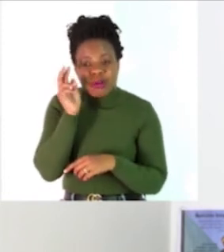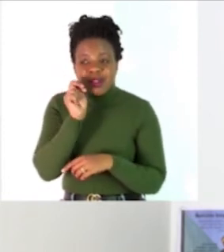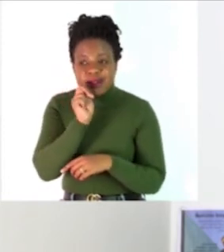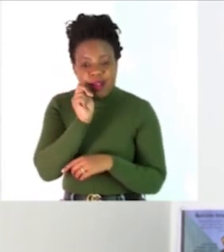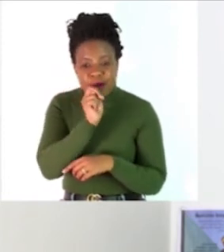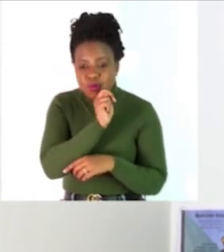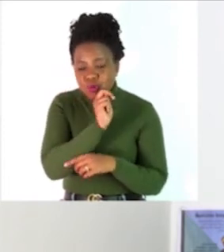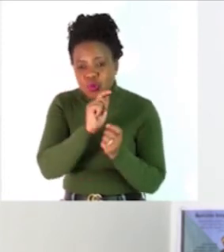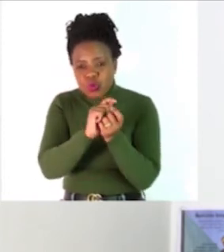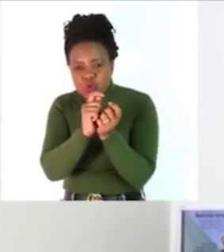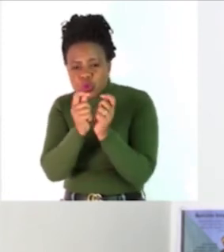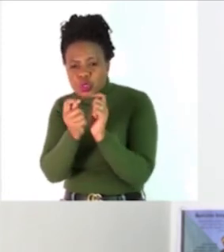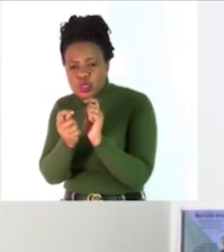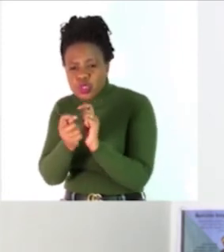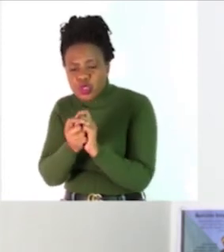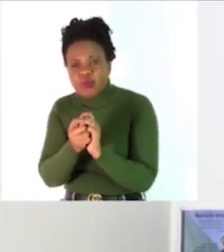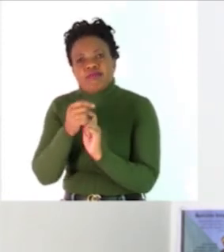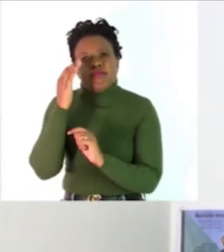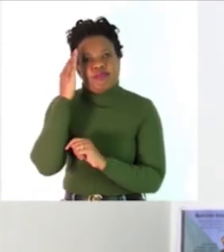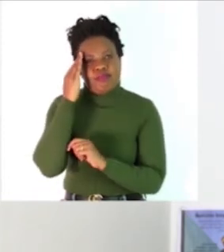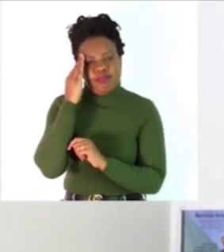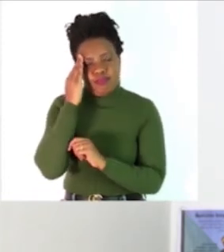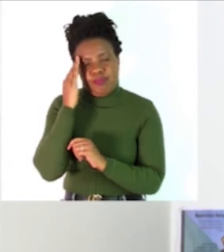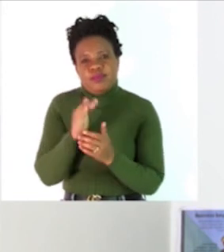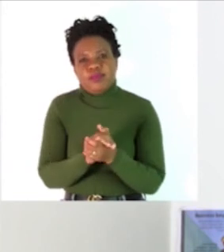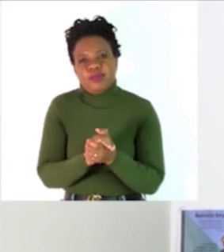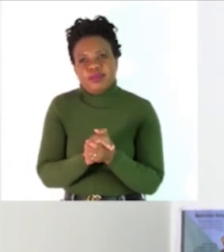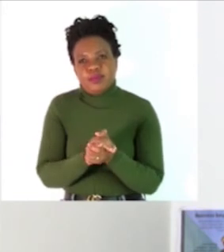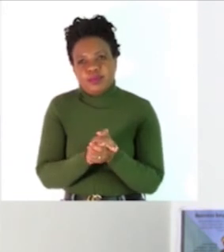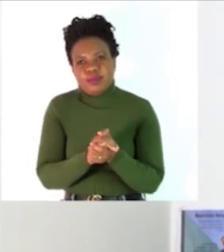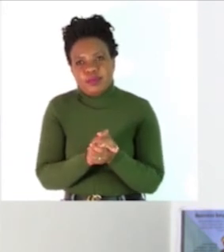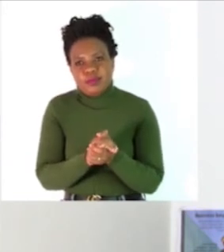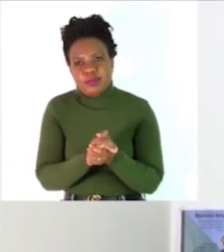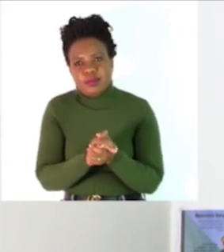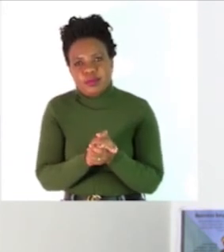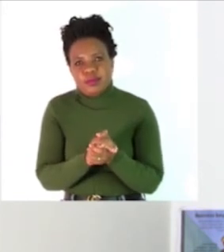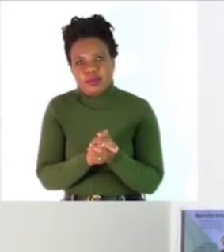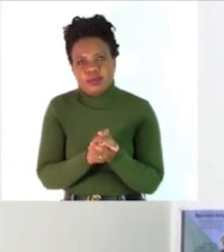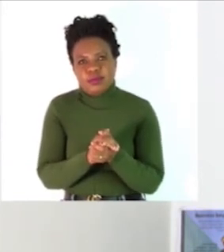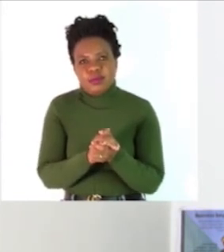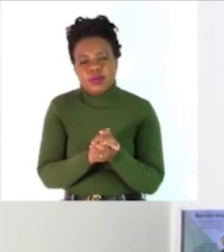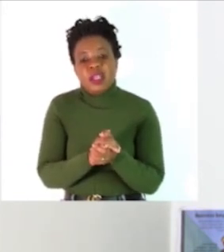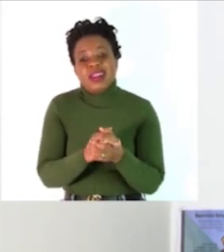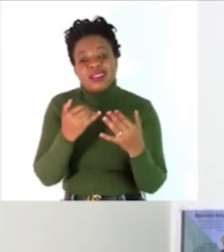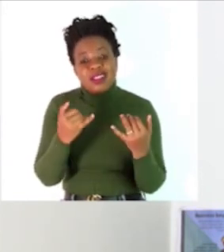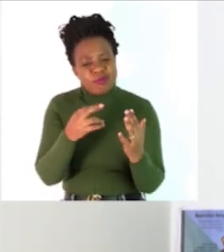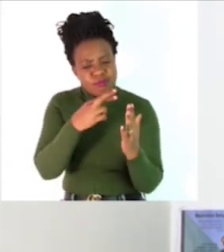in their plural forms. And you are also able to use the rules